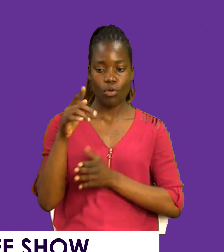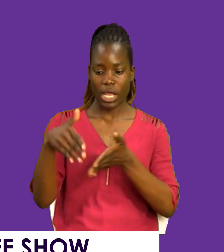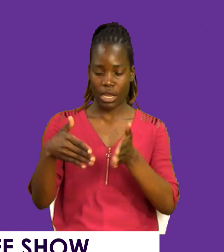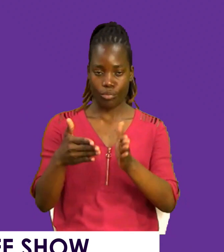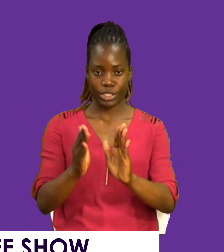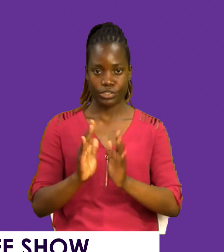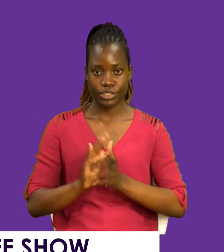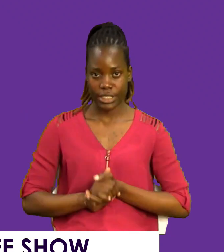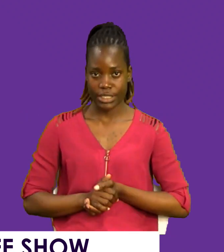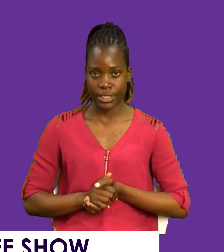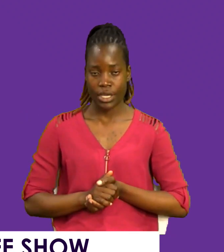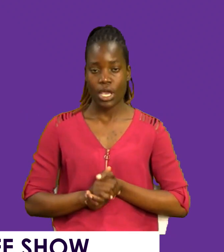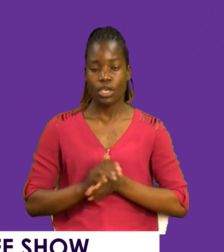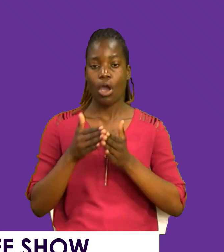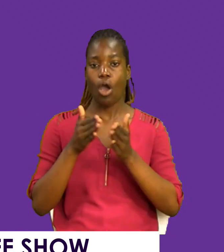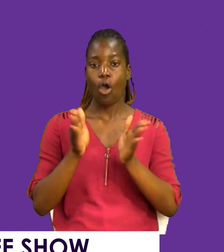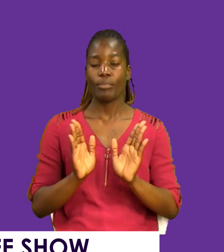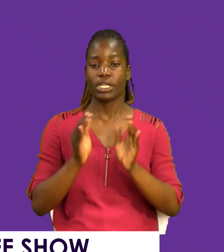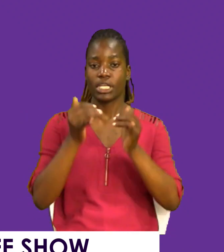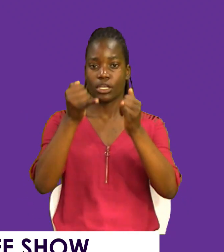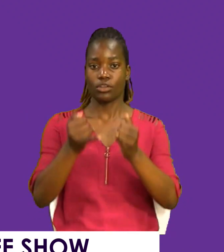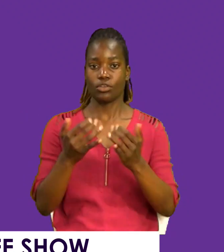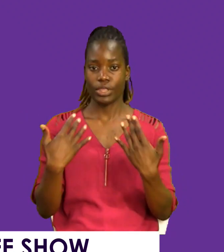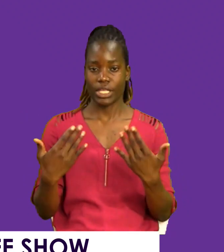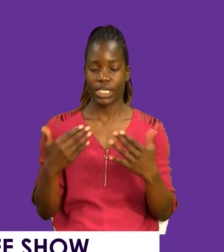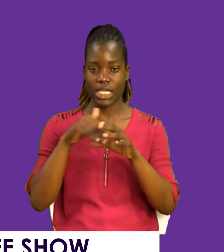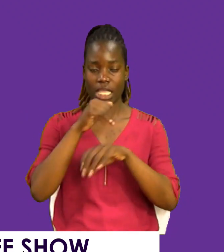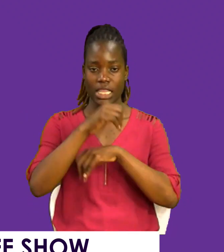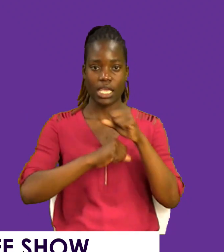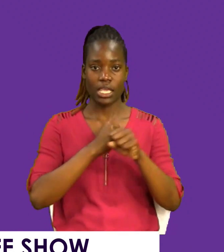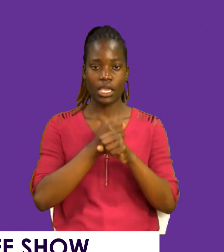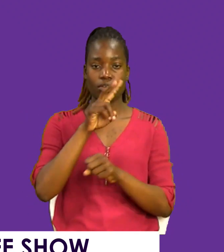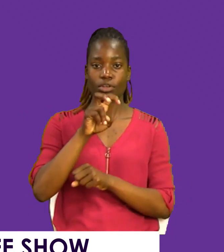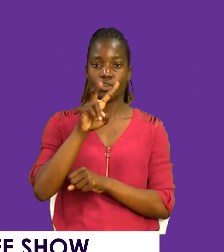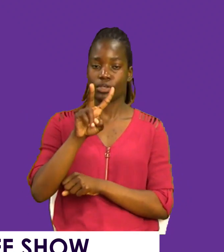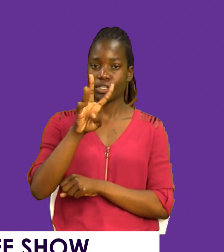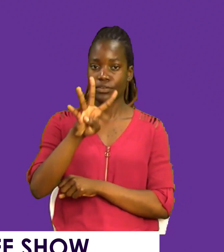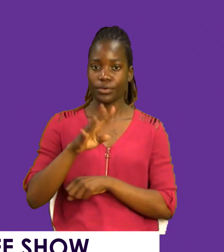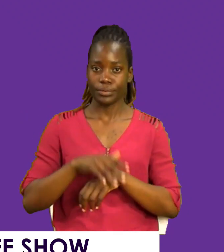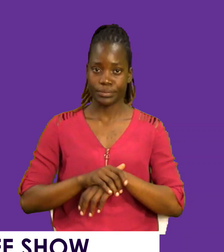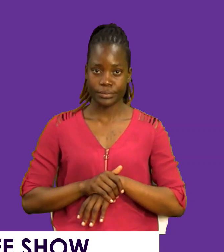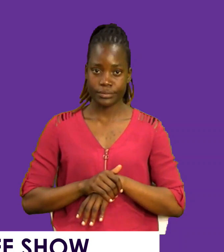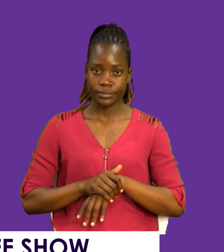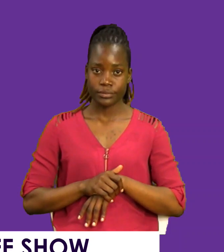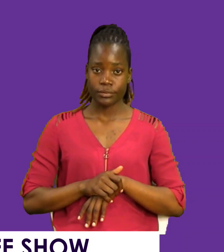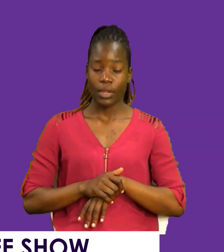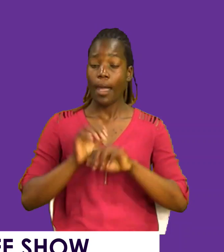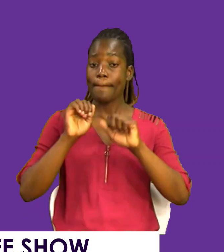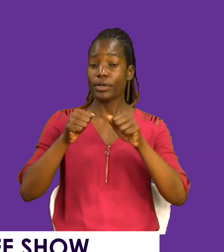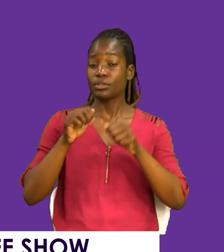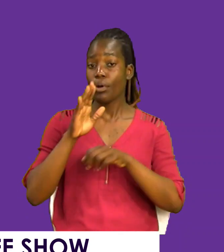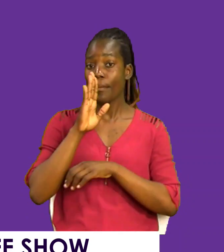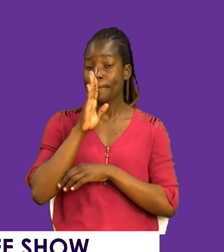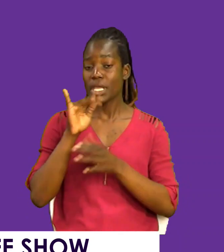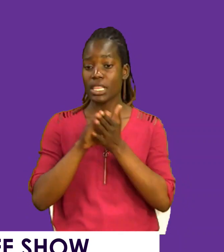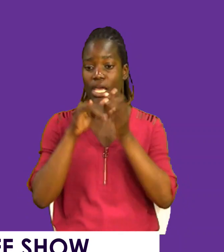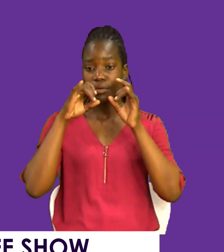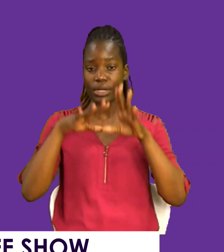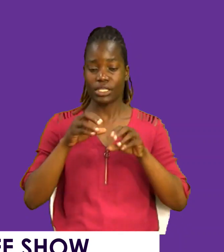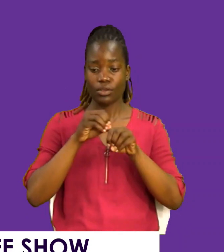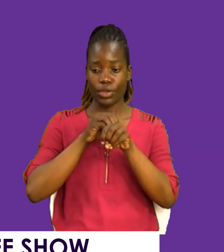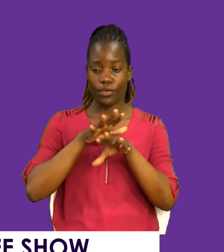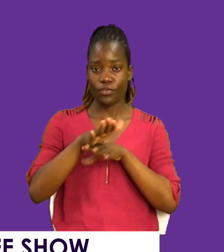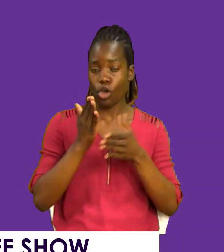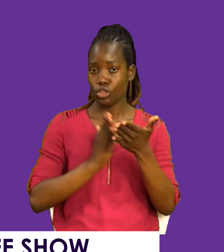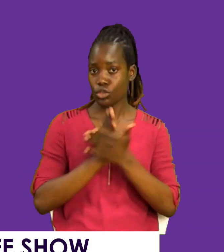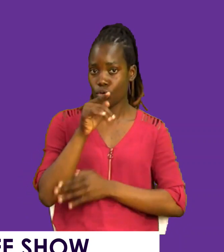opening. You know, you are opening up new things into the year 2024. May it be that blessings will flow